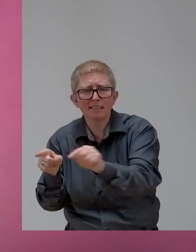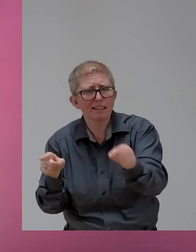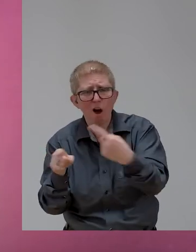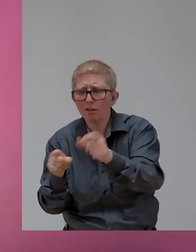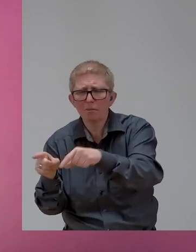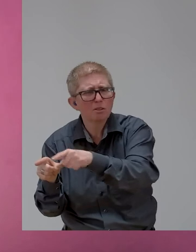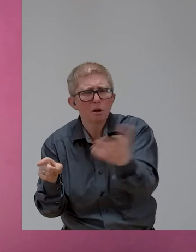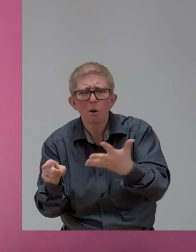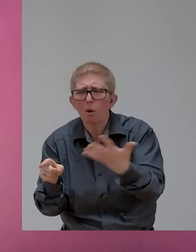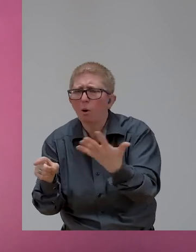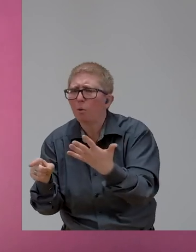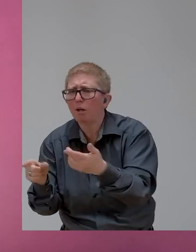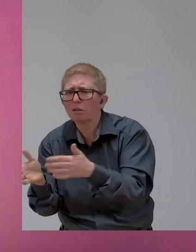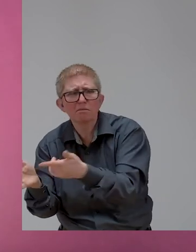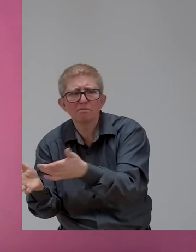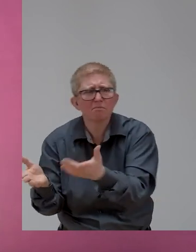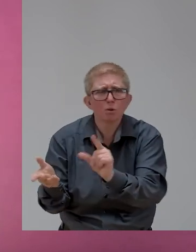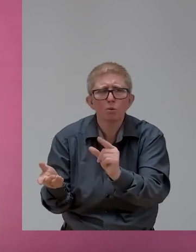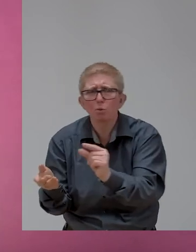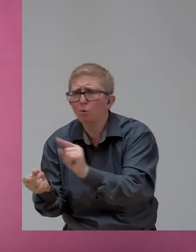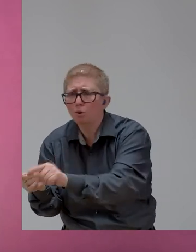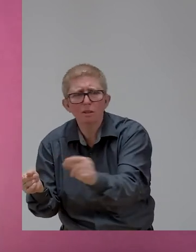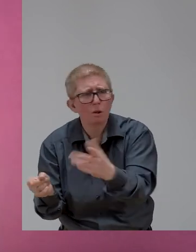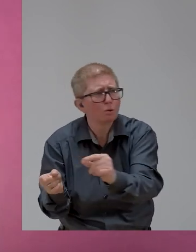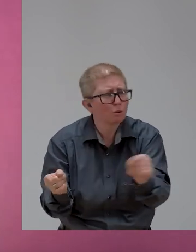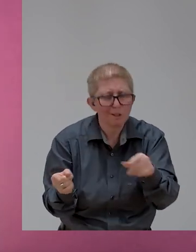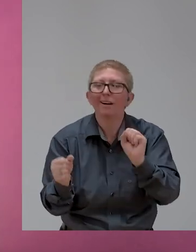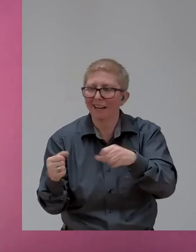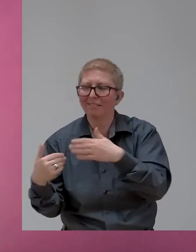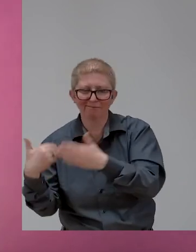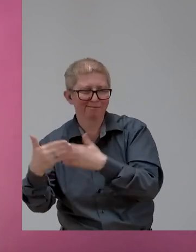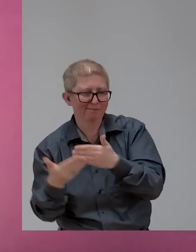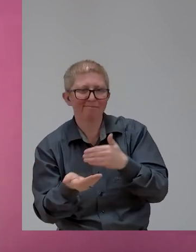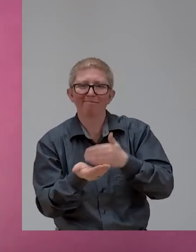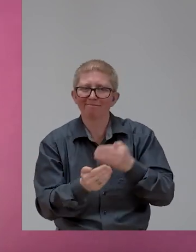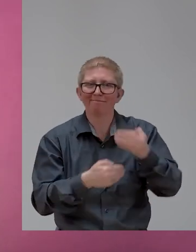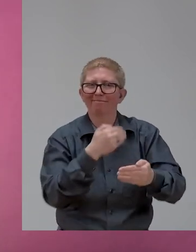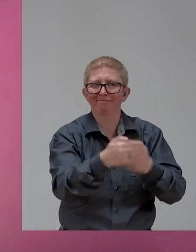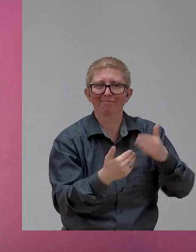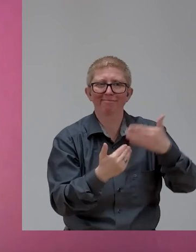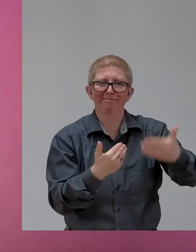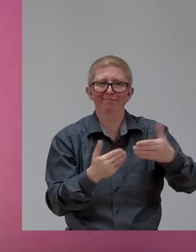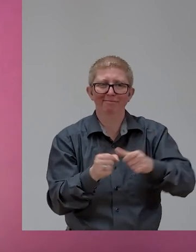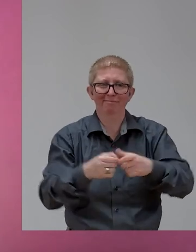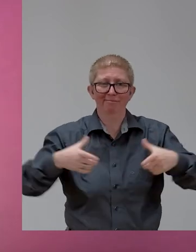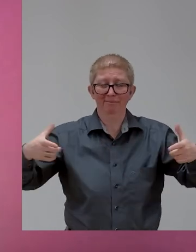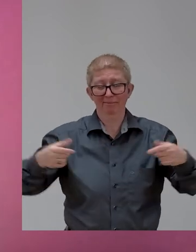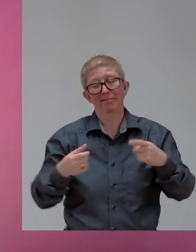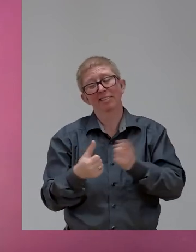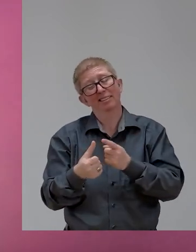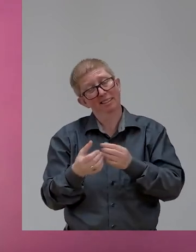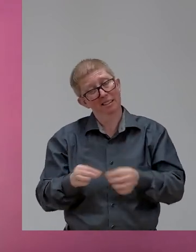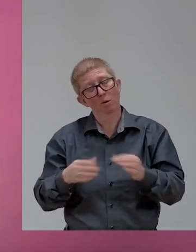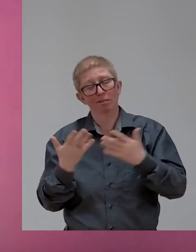a big heart. You need a big statement. You know, in 1994, inclusive design was defined.